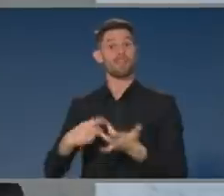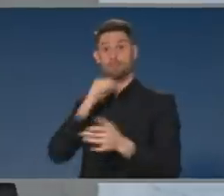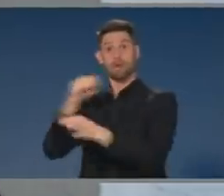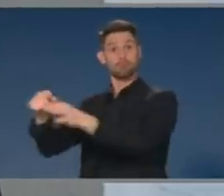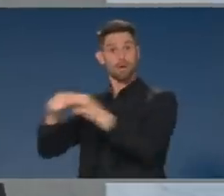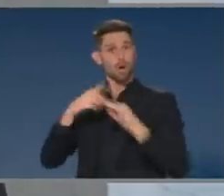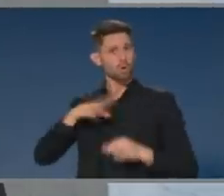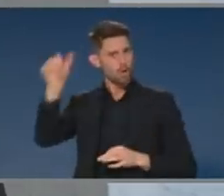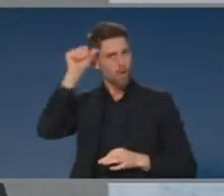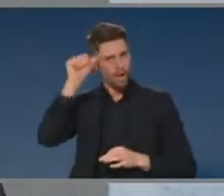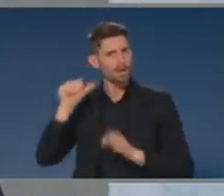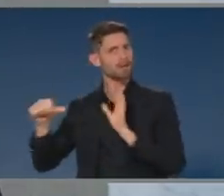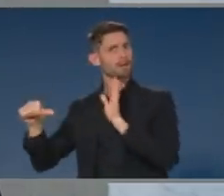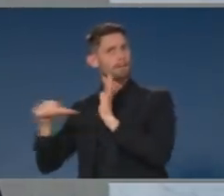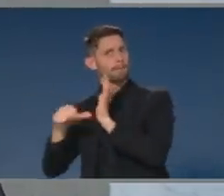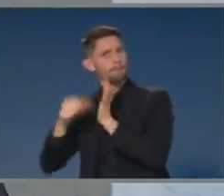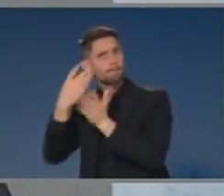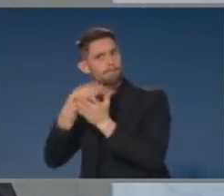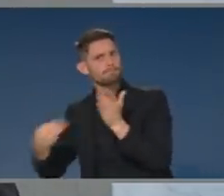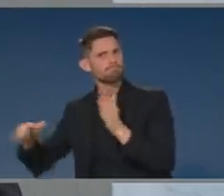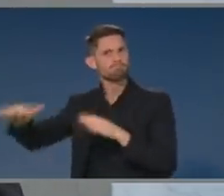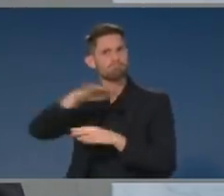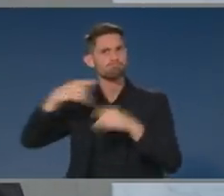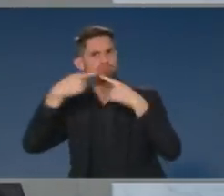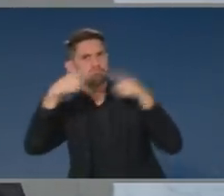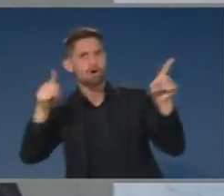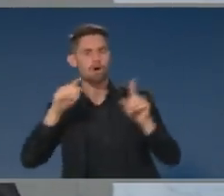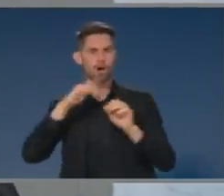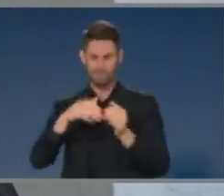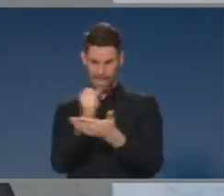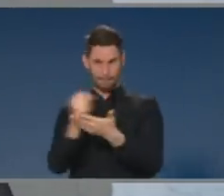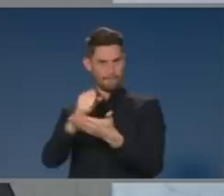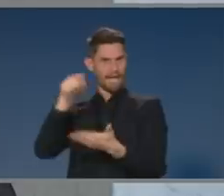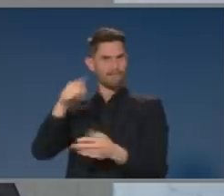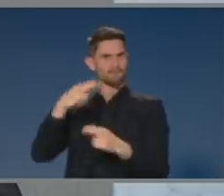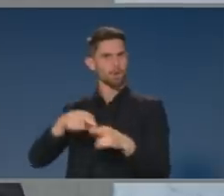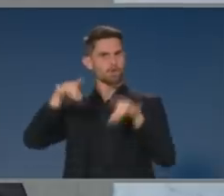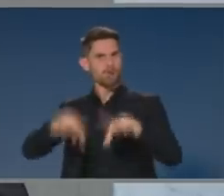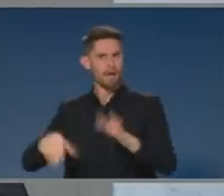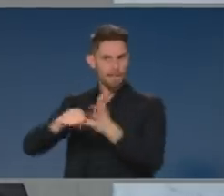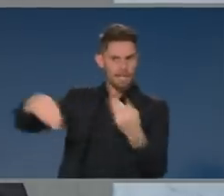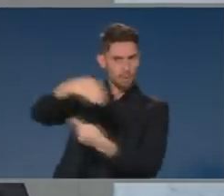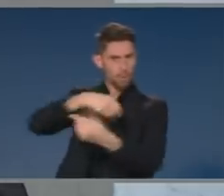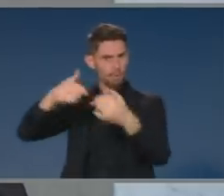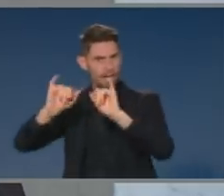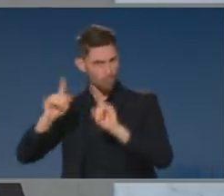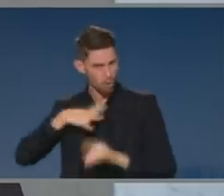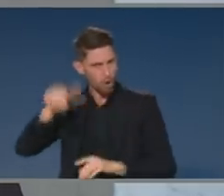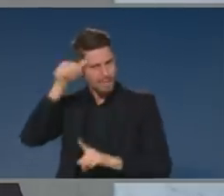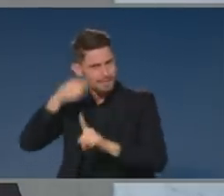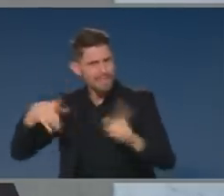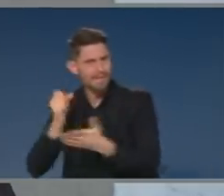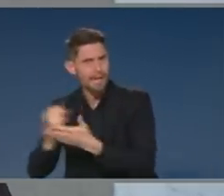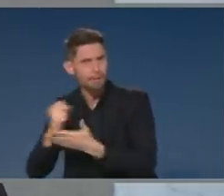analysis from Treasury or the RBO and the jobs market or the economy in terms of figures? And also, you mentioned the banks have limited capacity